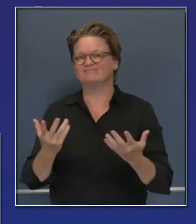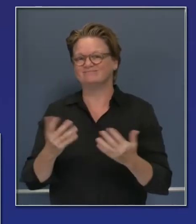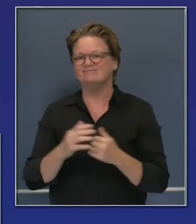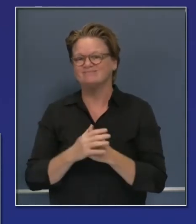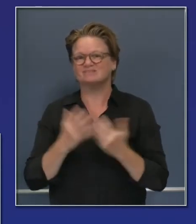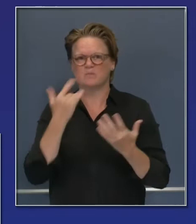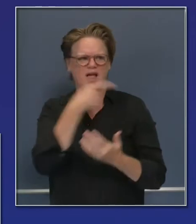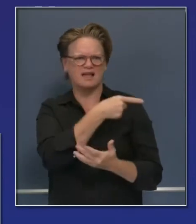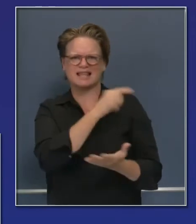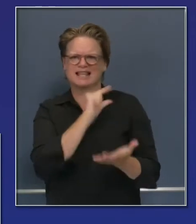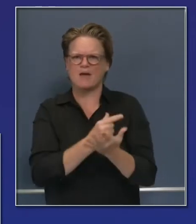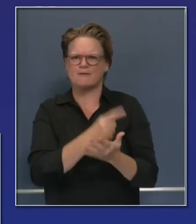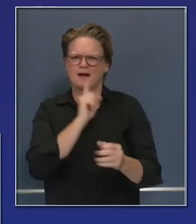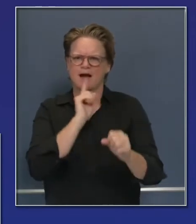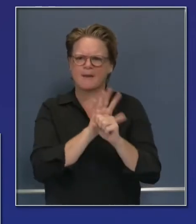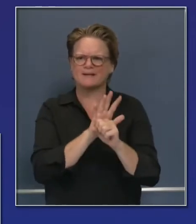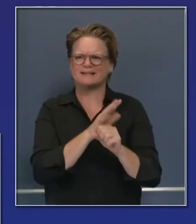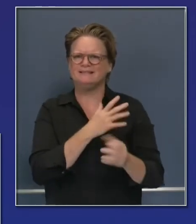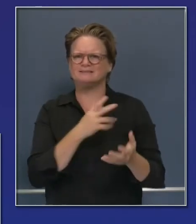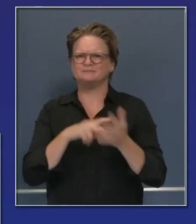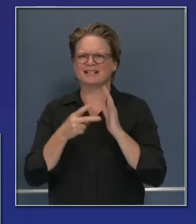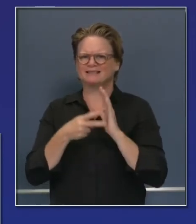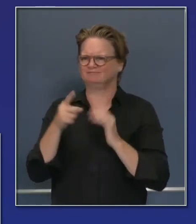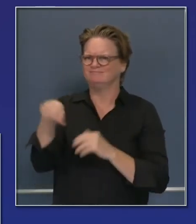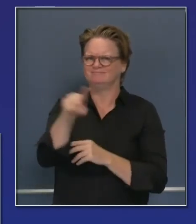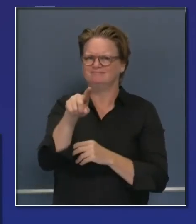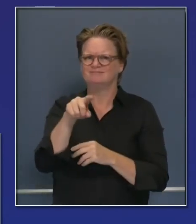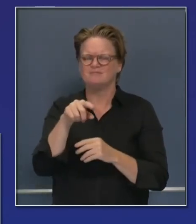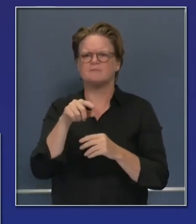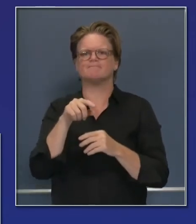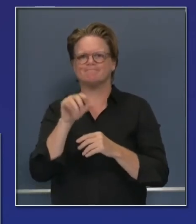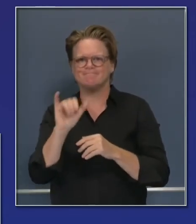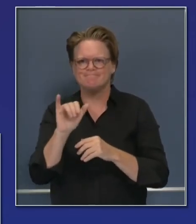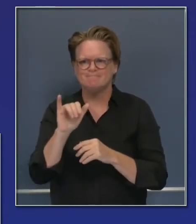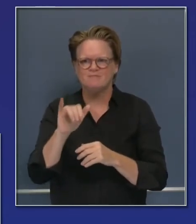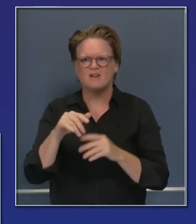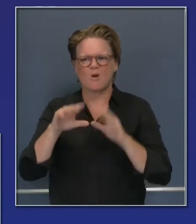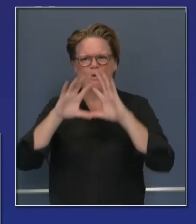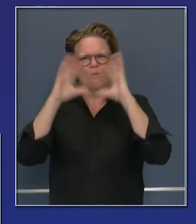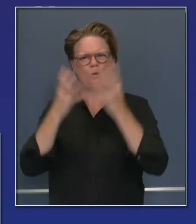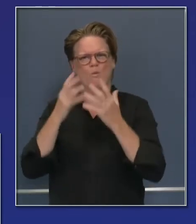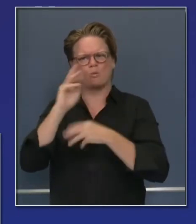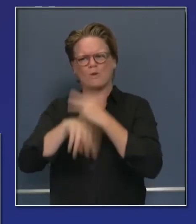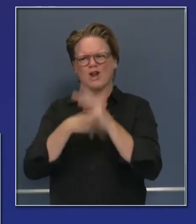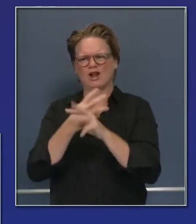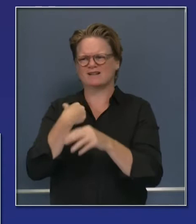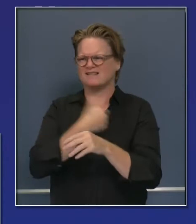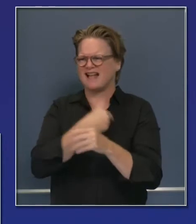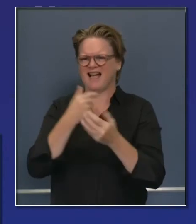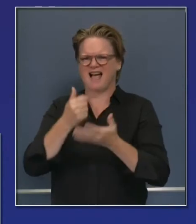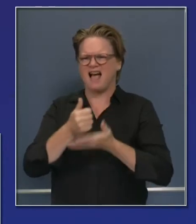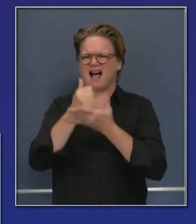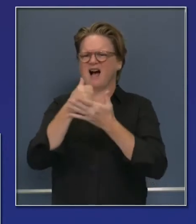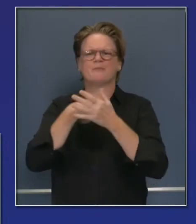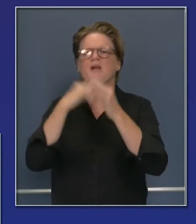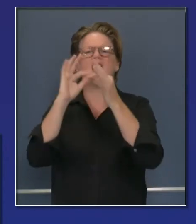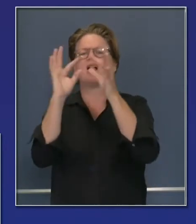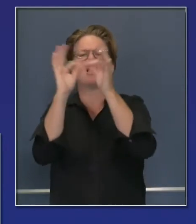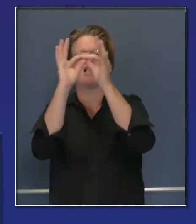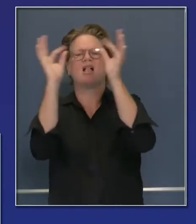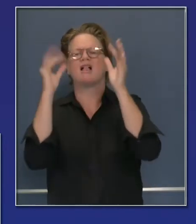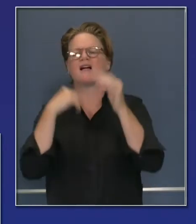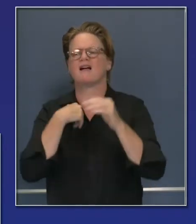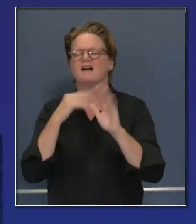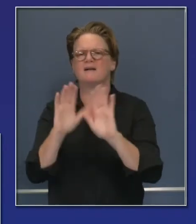scale and scope of California. So I don't want to overstate things, because when one does that, they usually get burned.